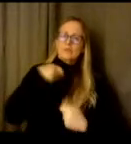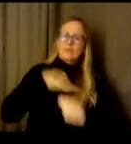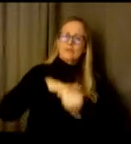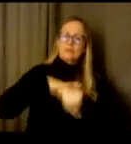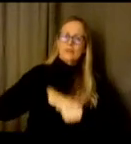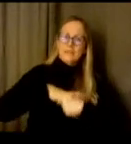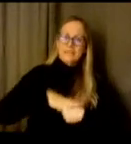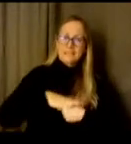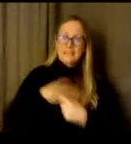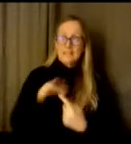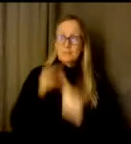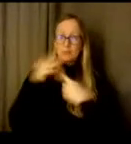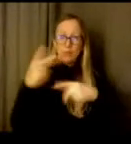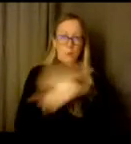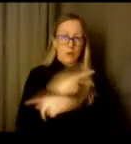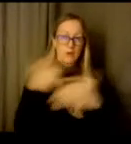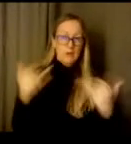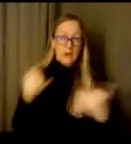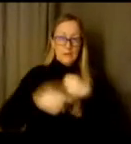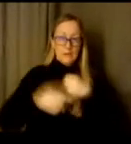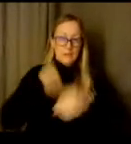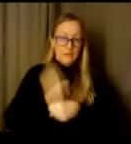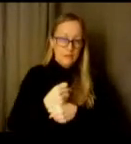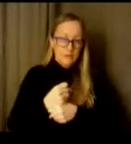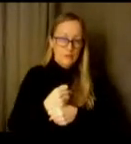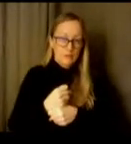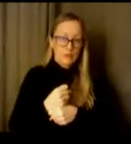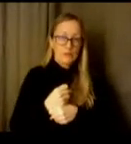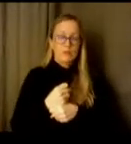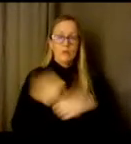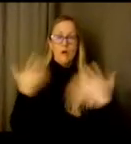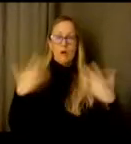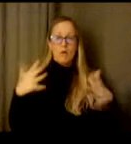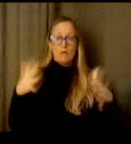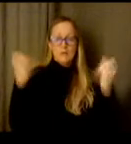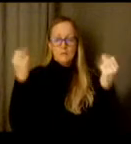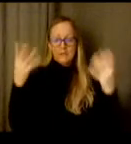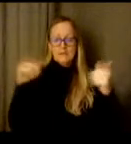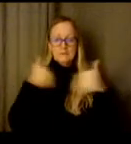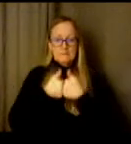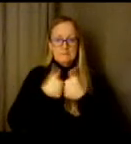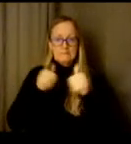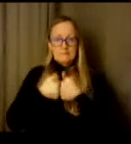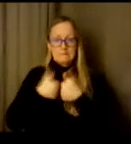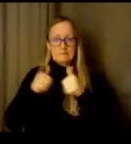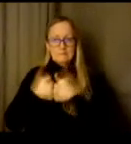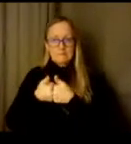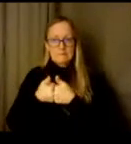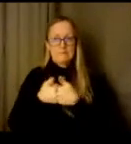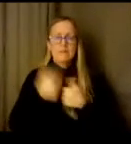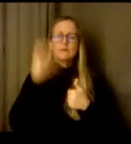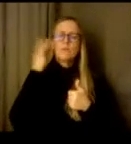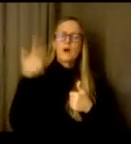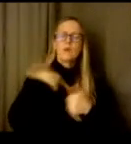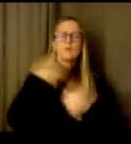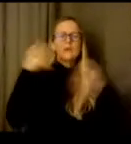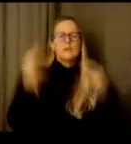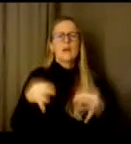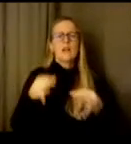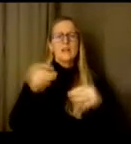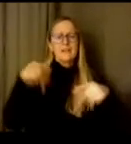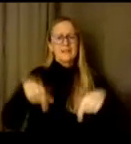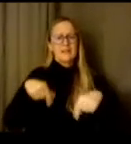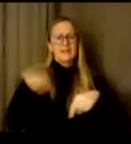year. So that's why we thought it was important to have this Town Hall focused on mental health supports for students, staff and